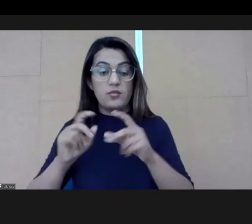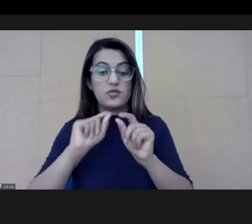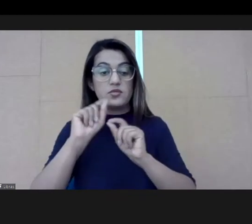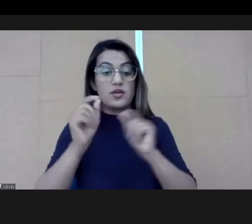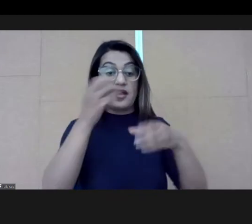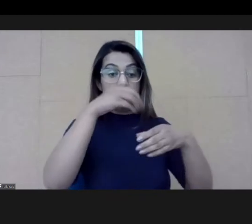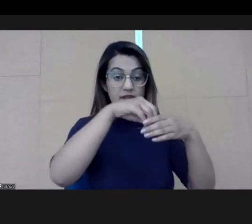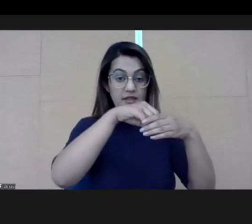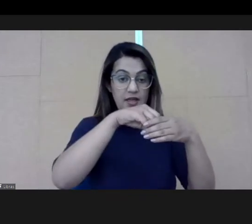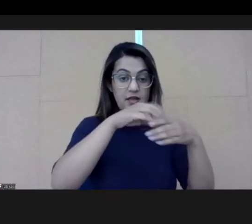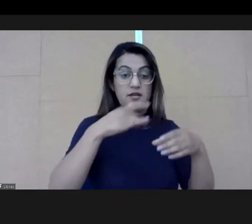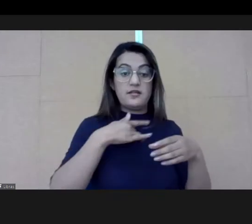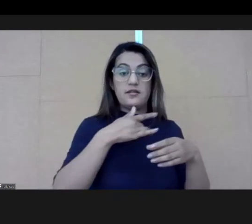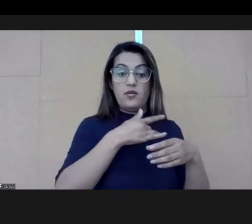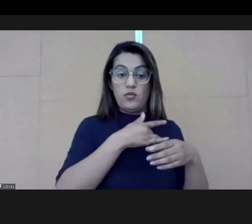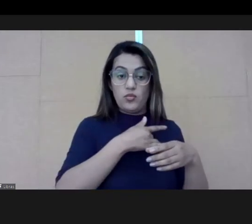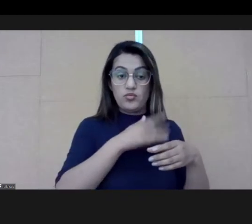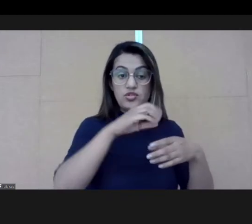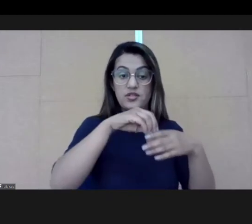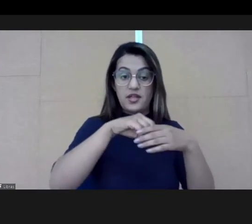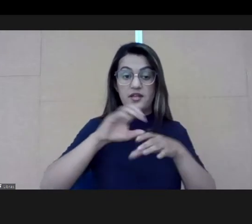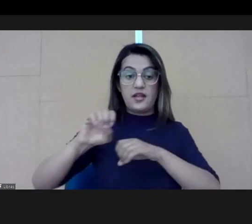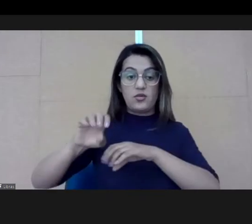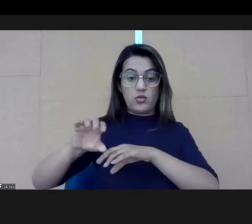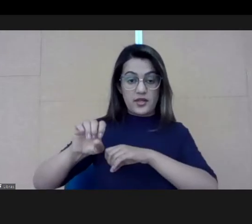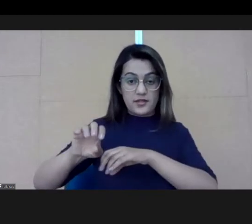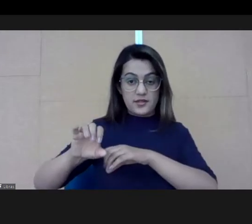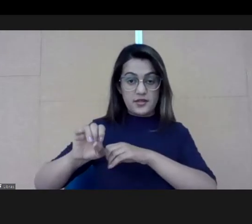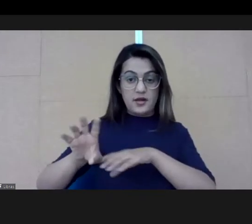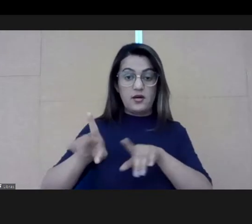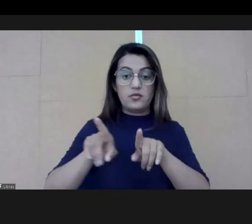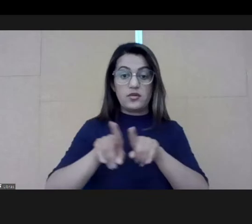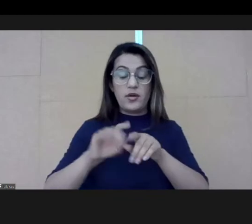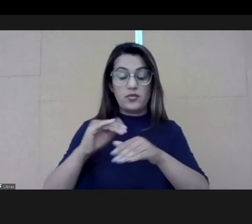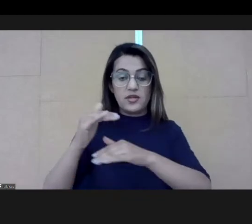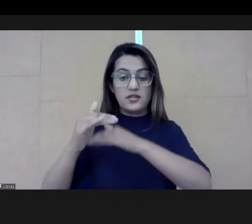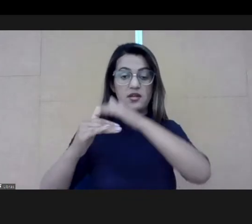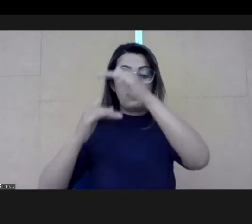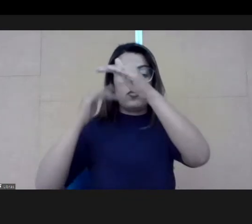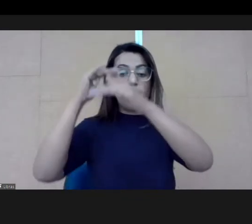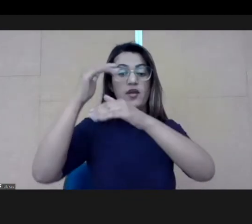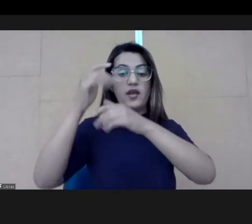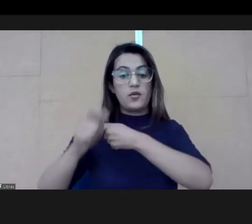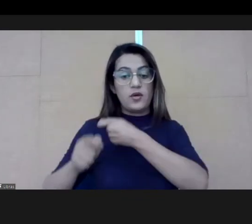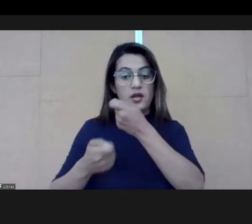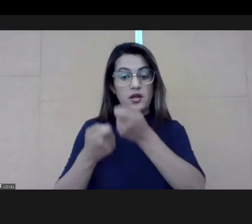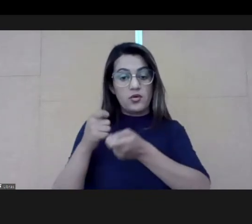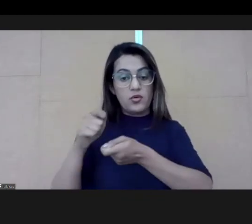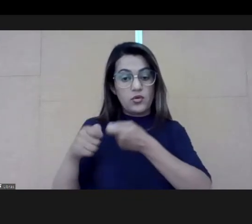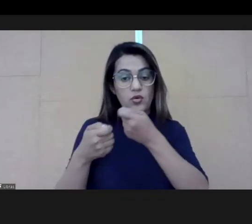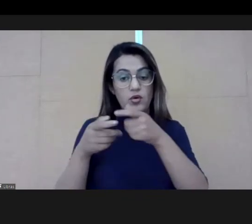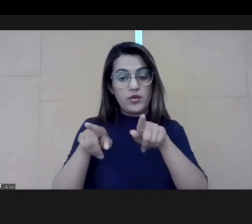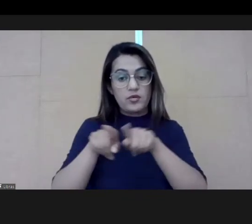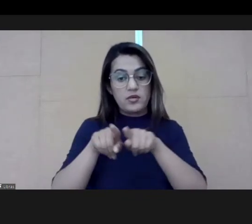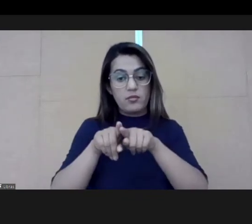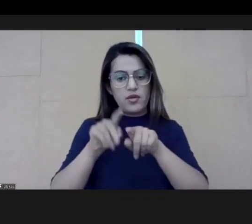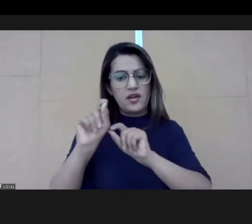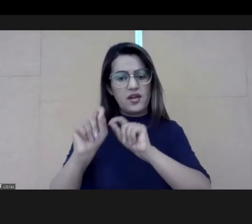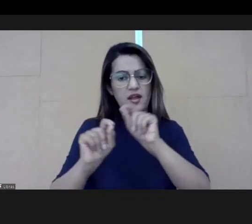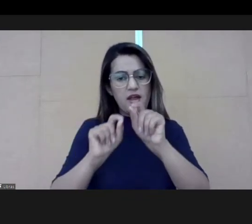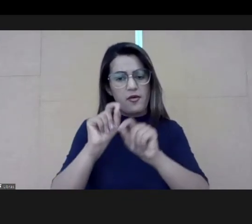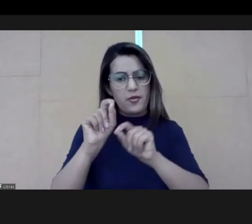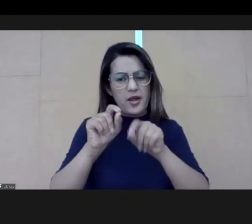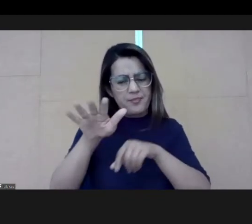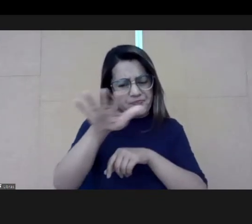was in the health sector, in education and the economic development. And it's a